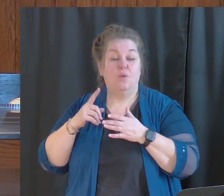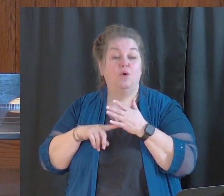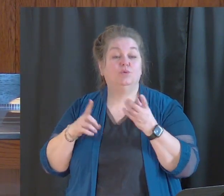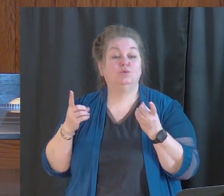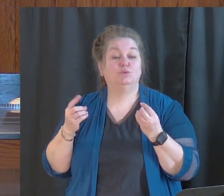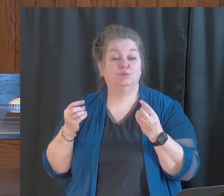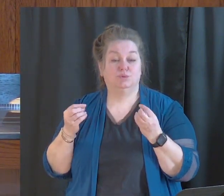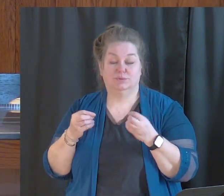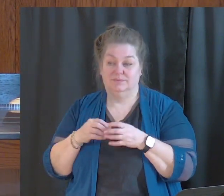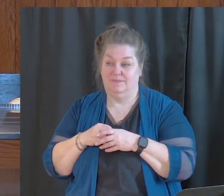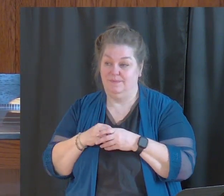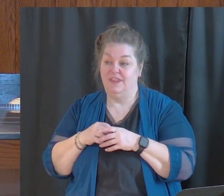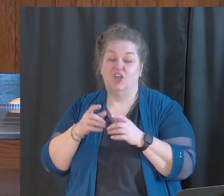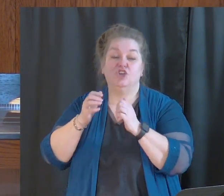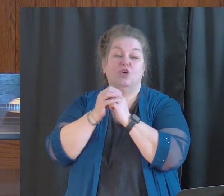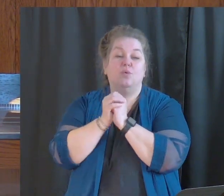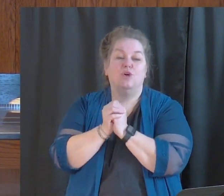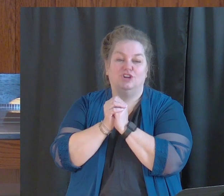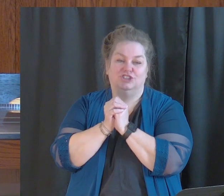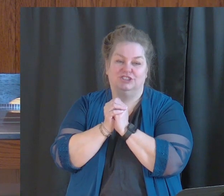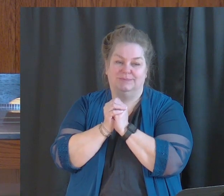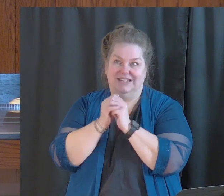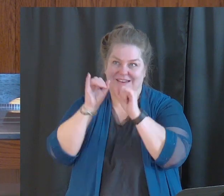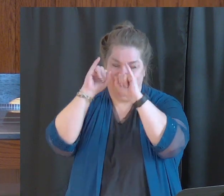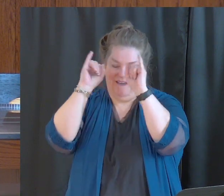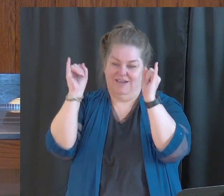when we do this is we're worshiping an idol.